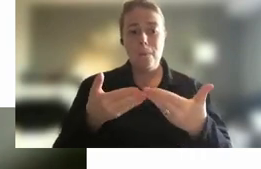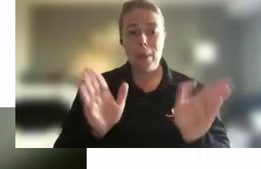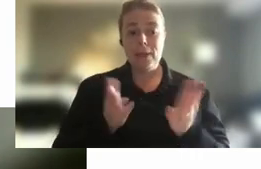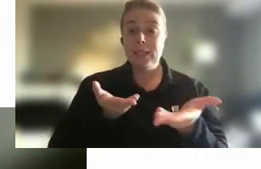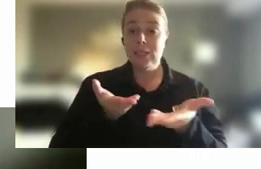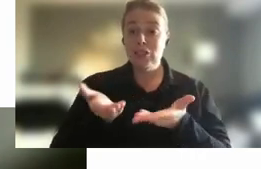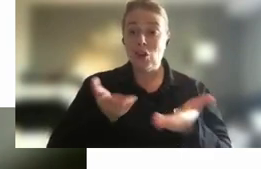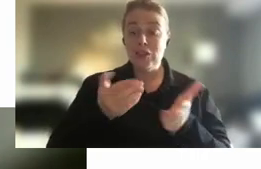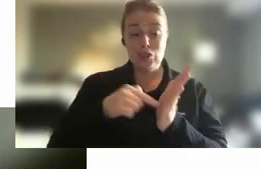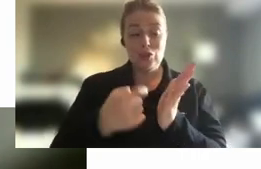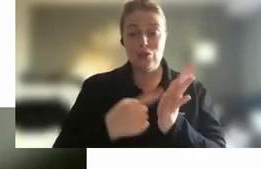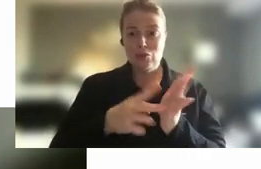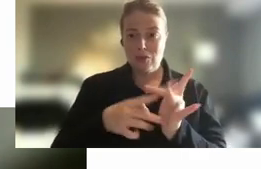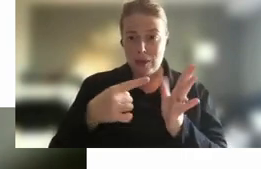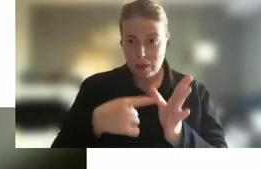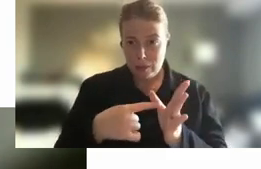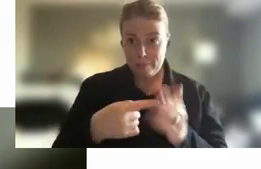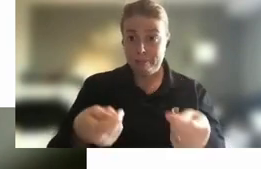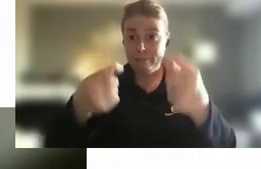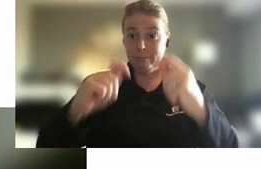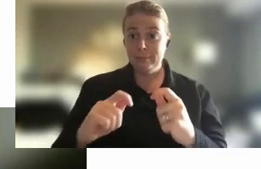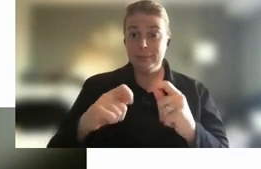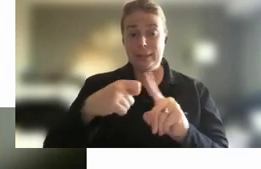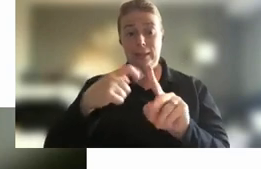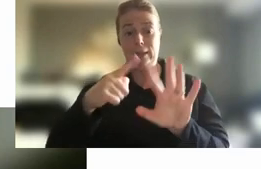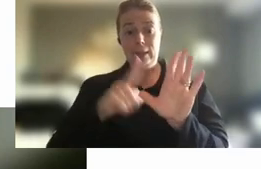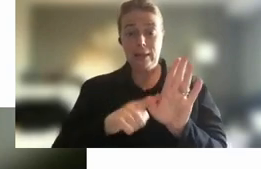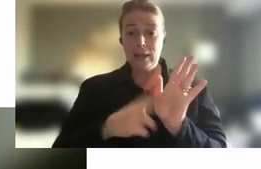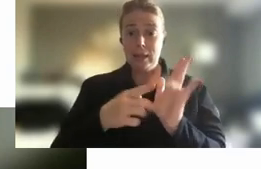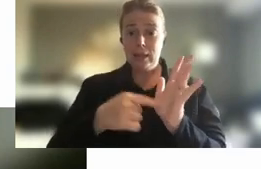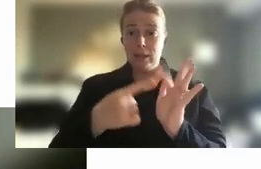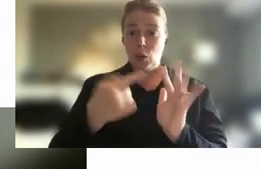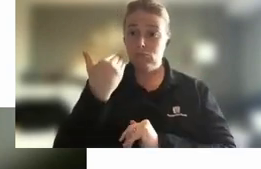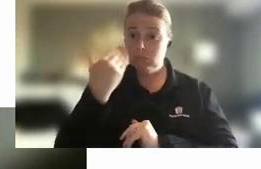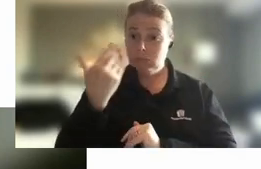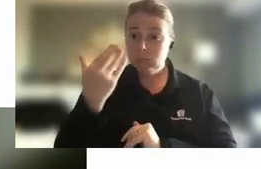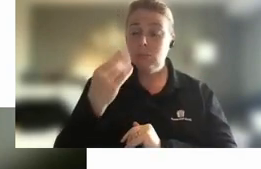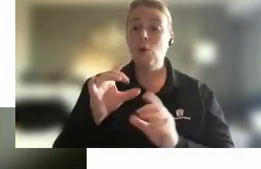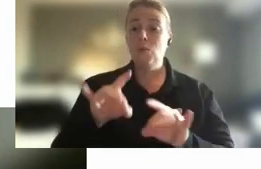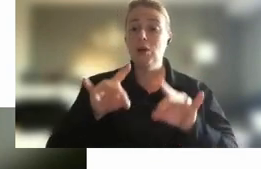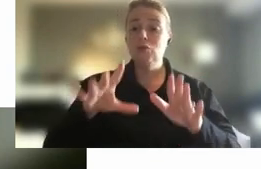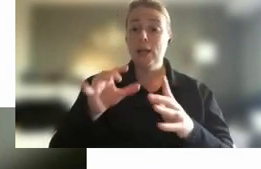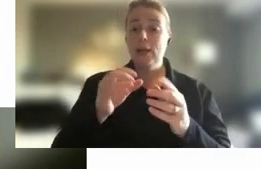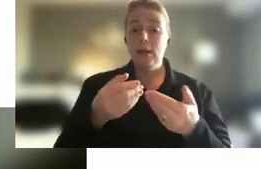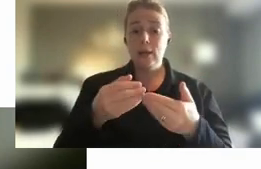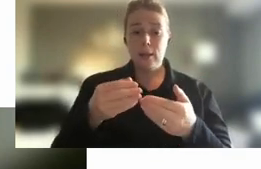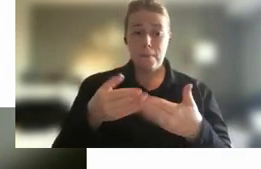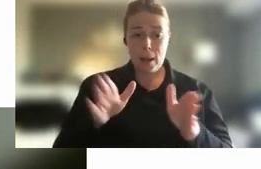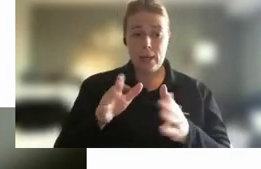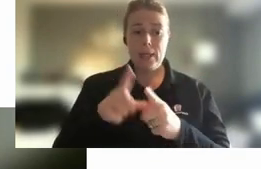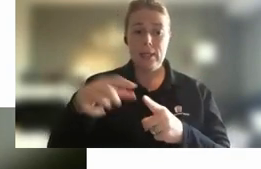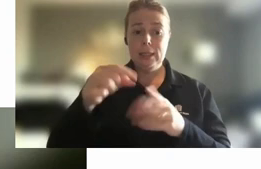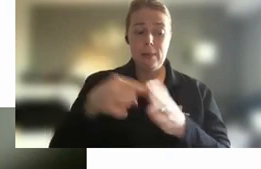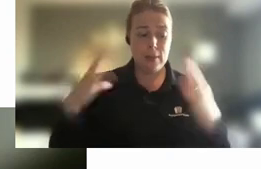Then we'll have a keynote address from the Australian Public Service Deputy Commissioner, Shubo Banaji.